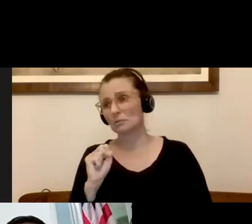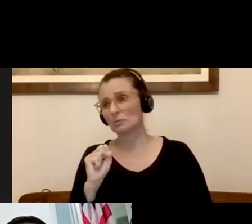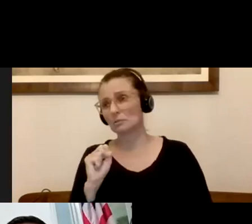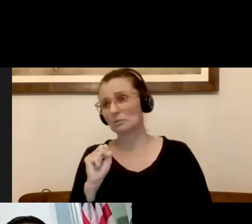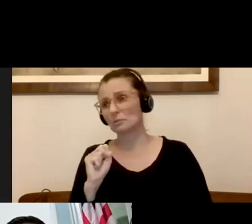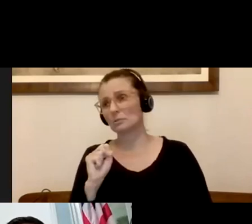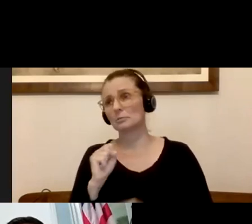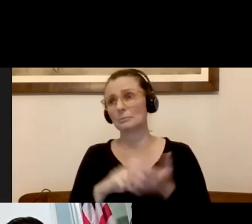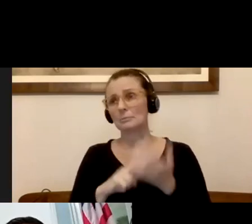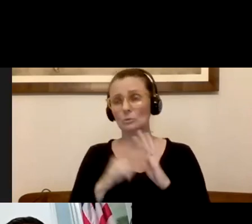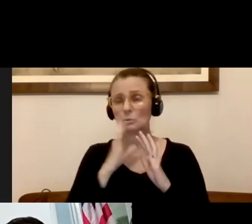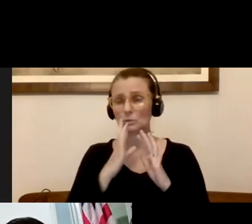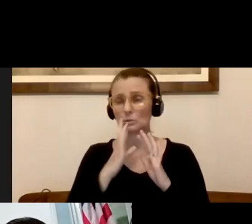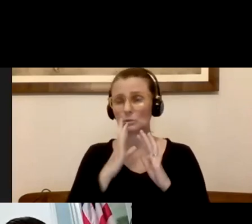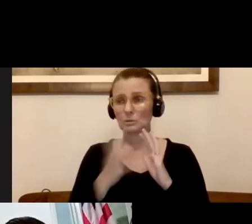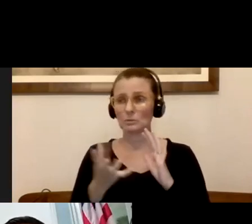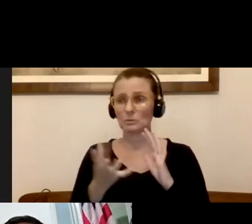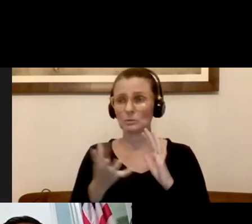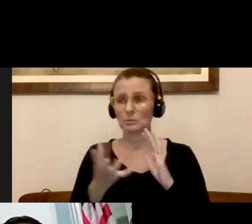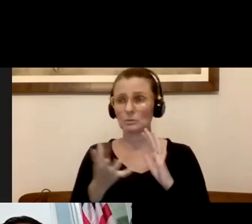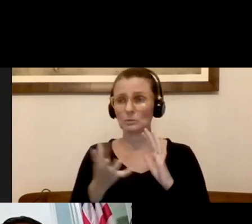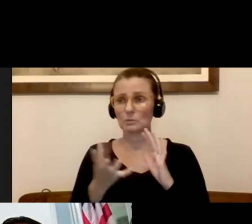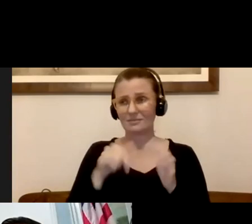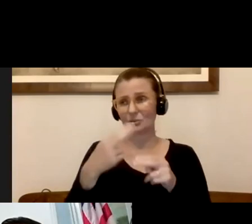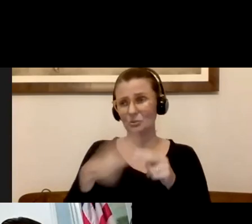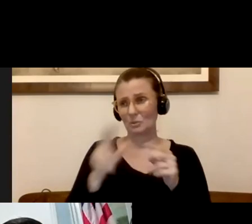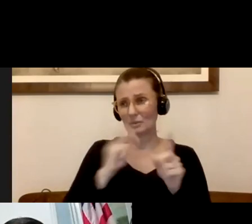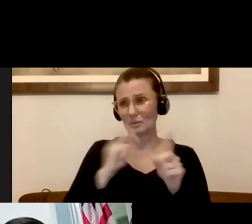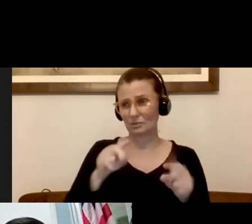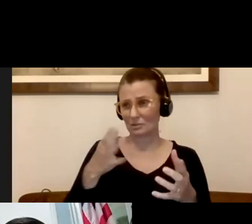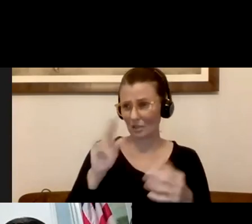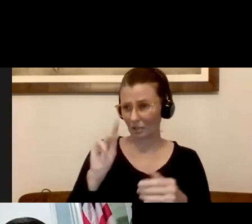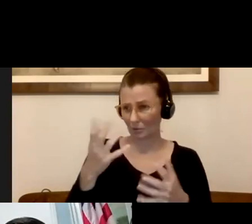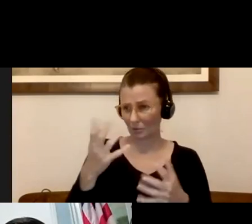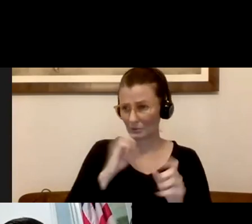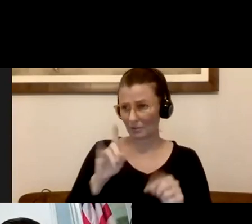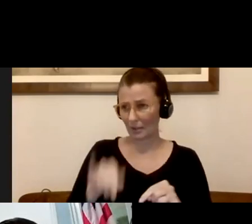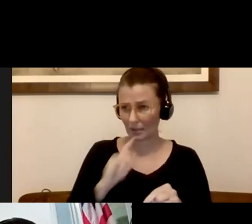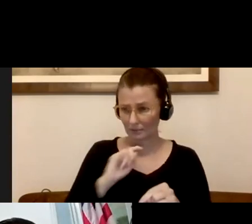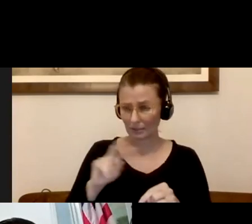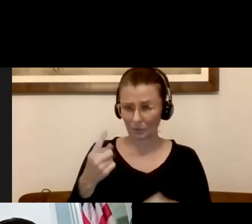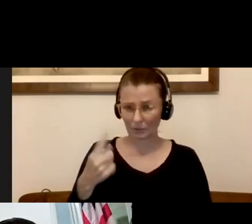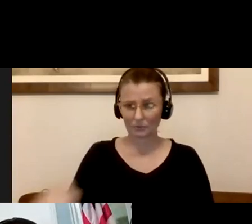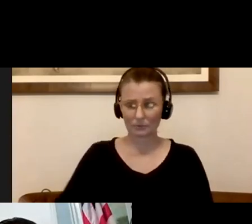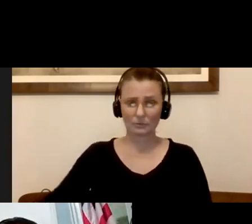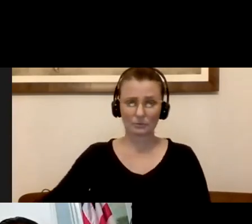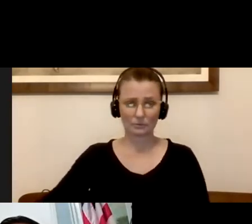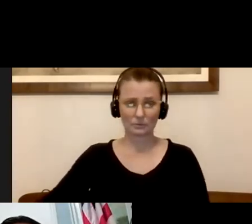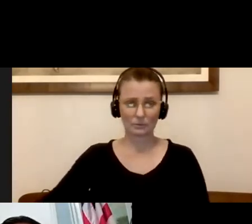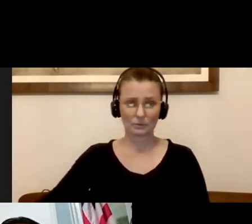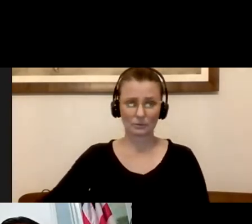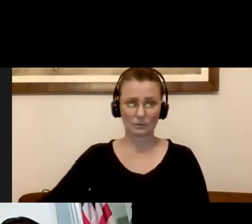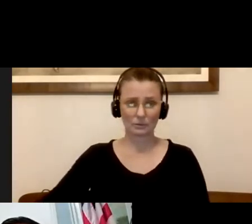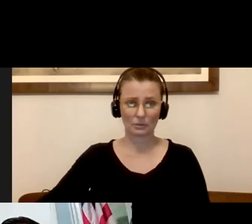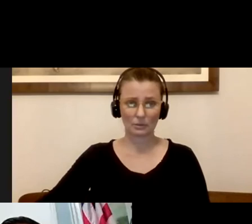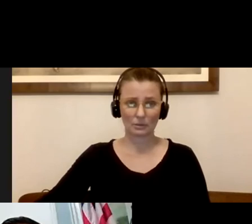spreading it to others? That's a pretty short answer. Doug, you want to give a quick answer on that? And I'll ask the second one. Sure. Yes. Yeah. You know,